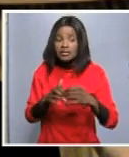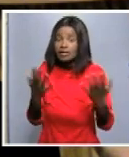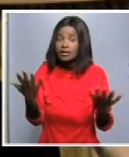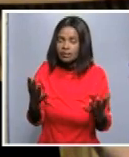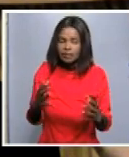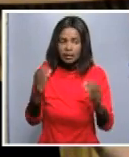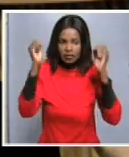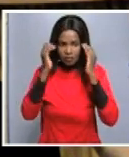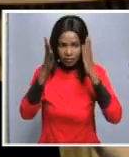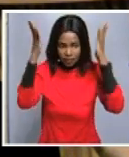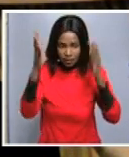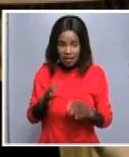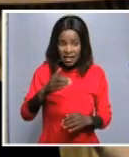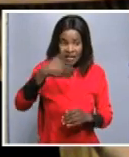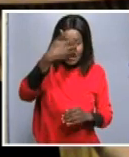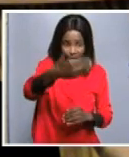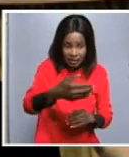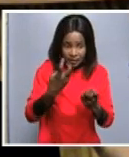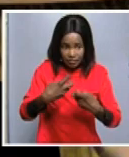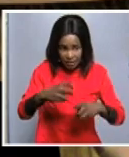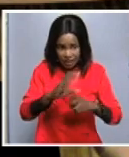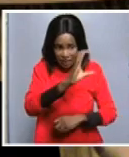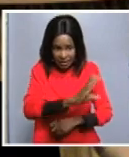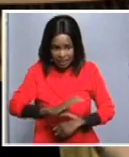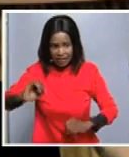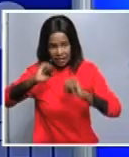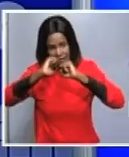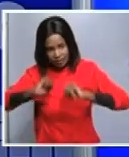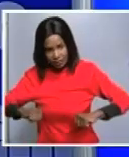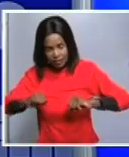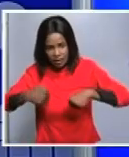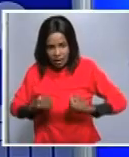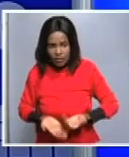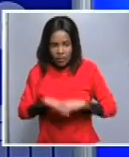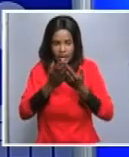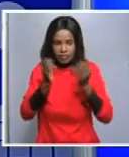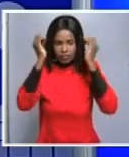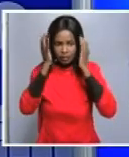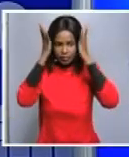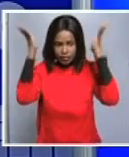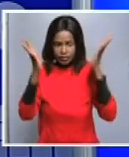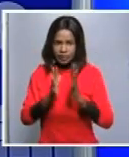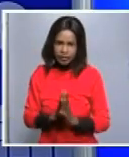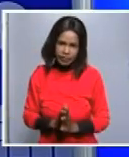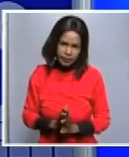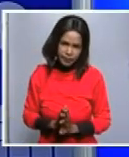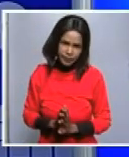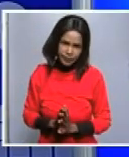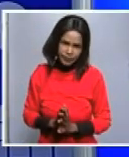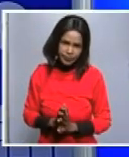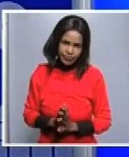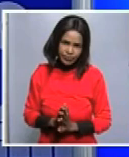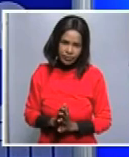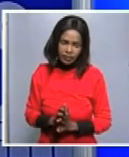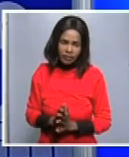make a decision as to the next step mr pandor any final remarks for me what is your message to the nation